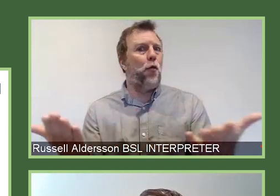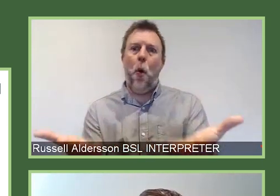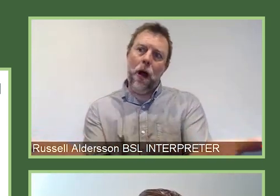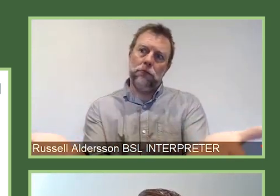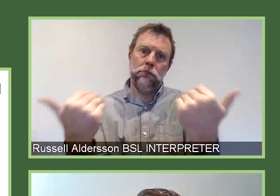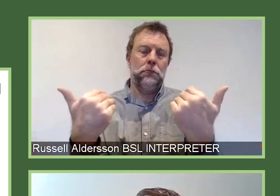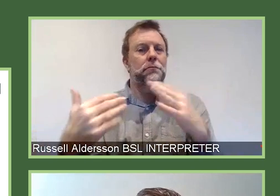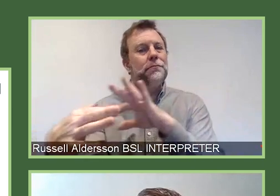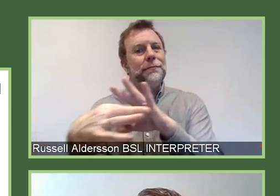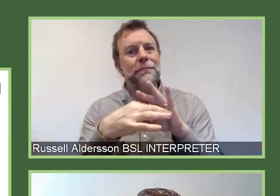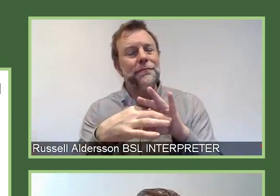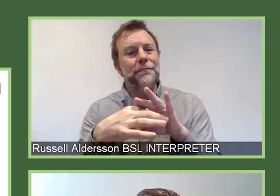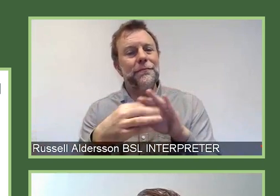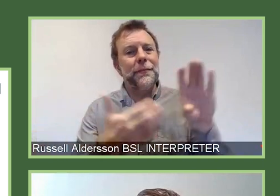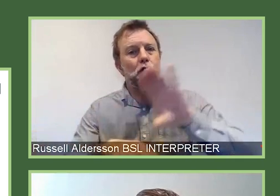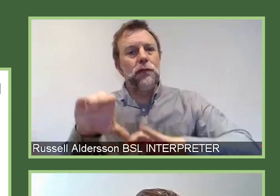So, next slide, please.